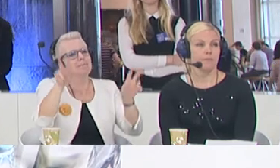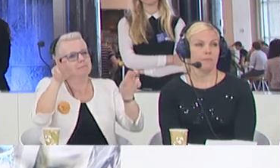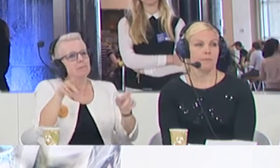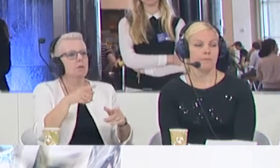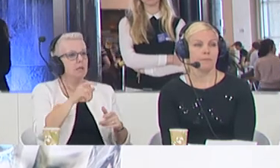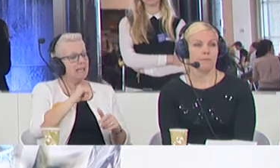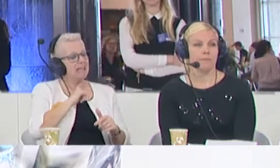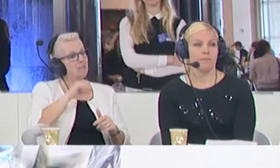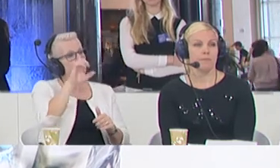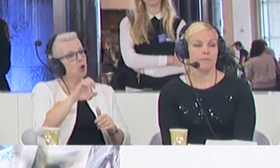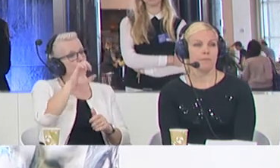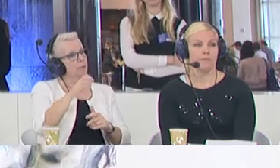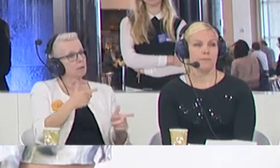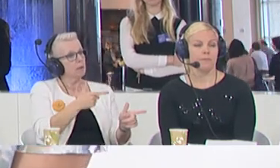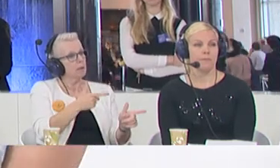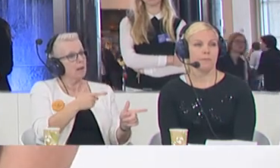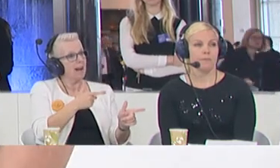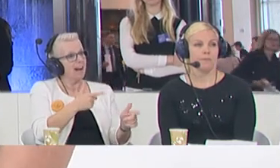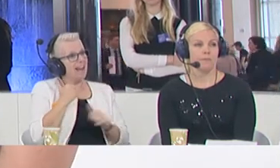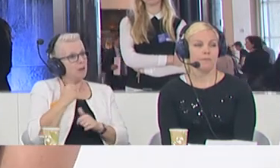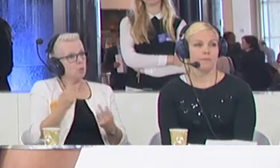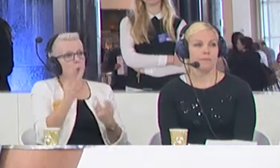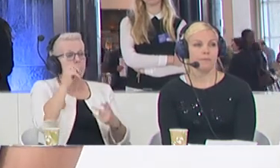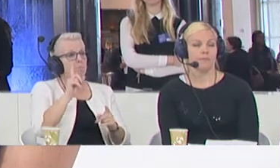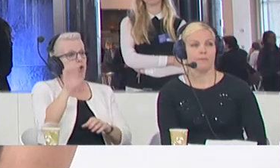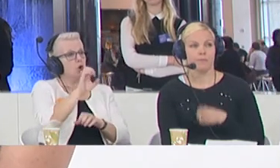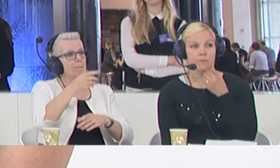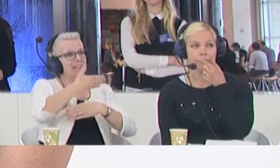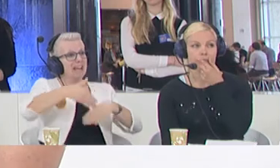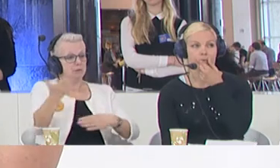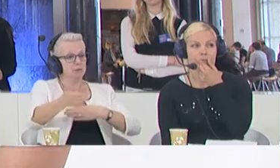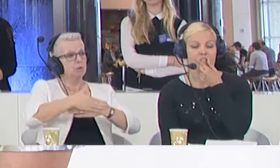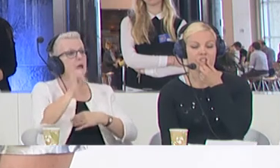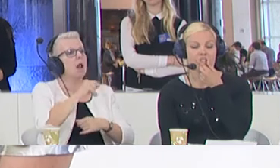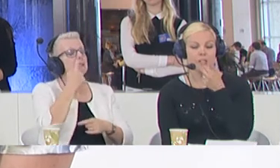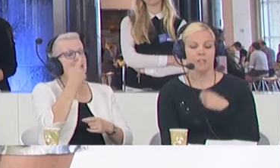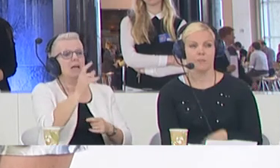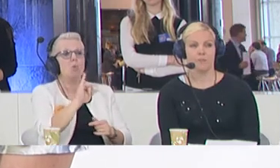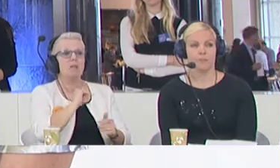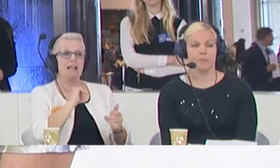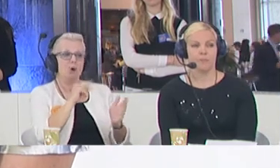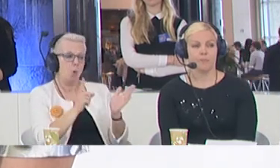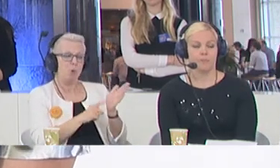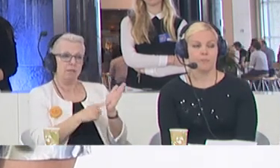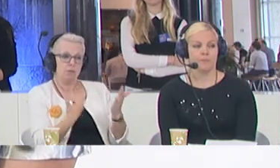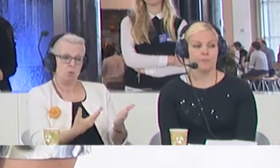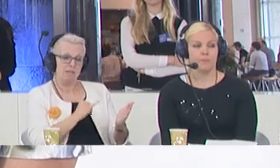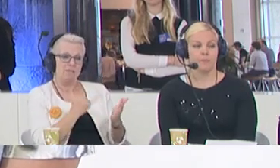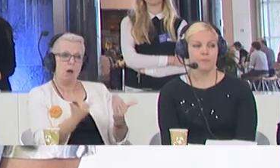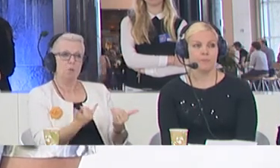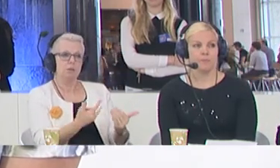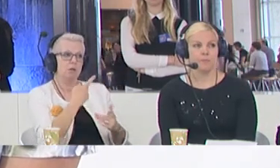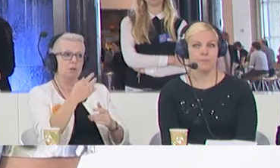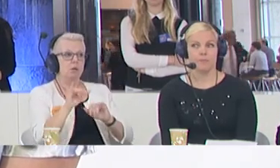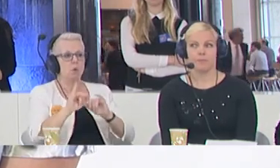army, or are they trying to just close these borders? I think if you look what legislation we have at the moment in the table and what is coming in with